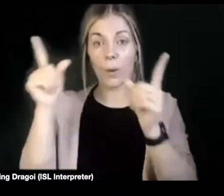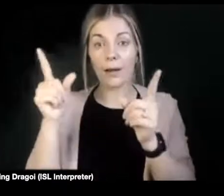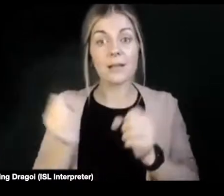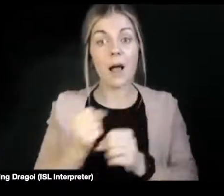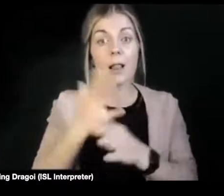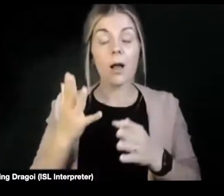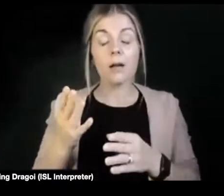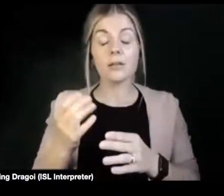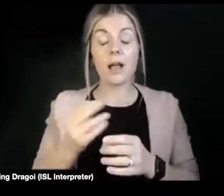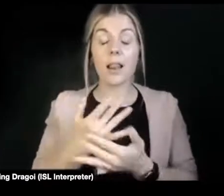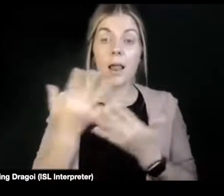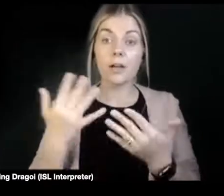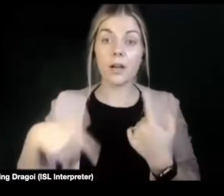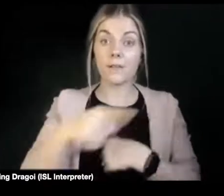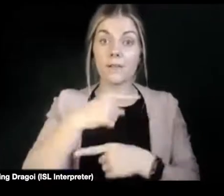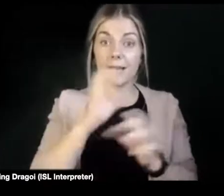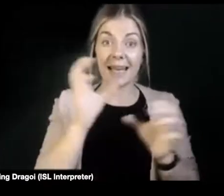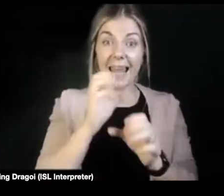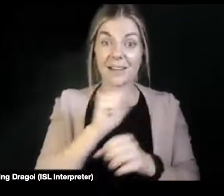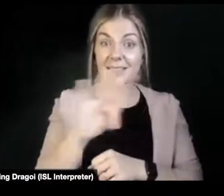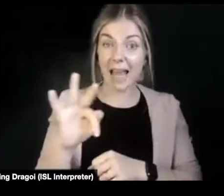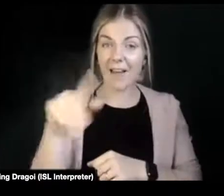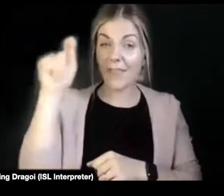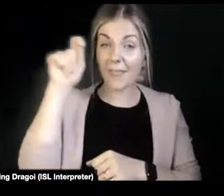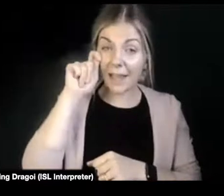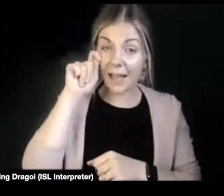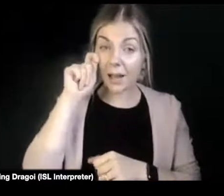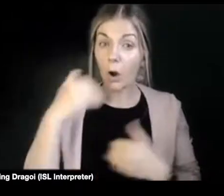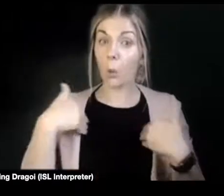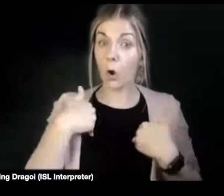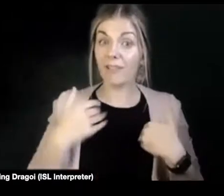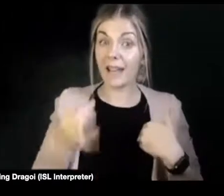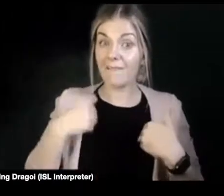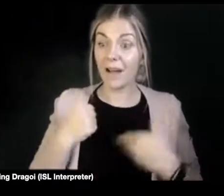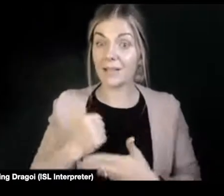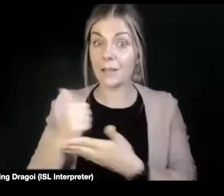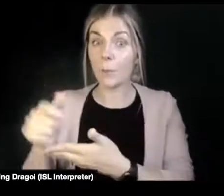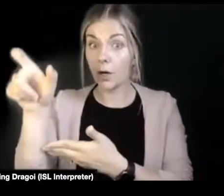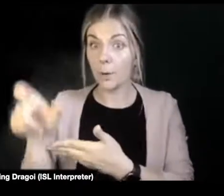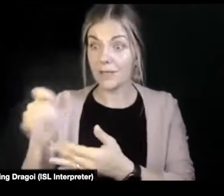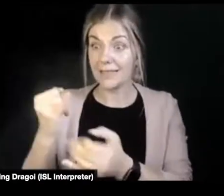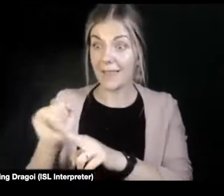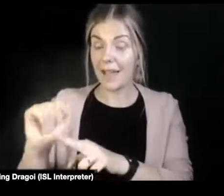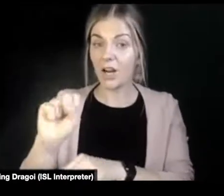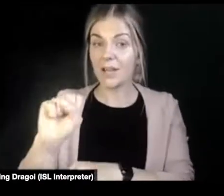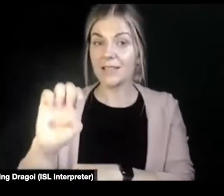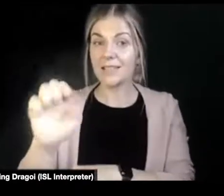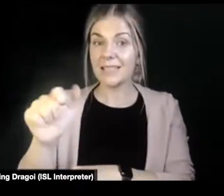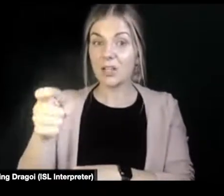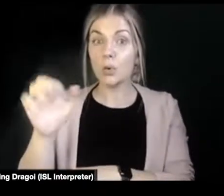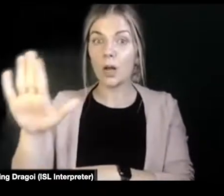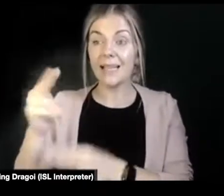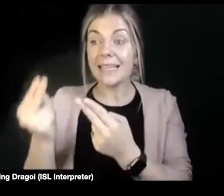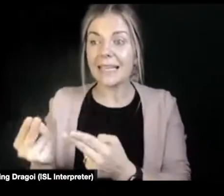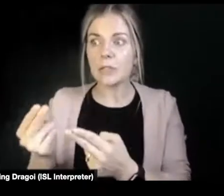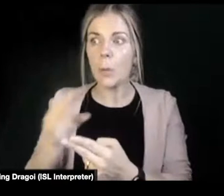and worry that if they support somebody with their sexual needs in any way, they're going to get arrested. They're